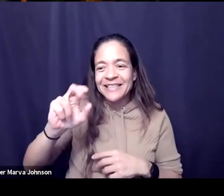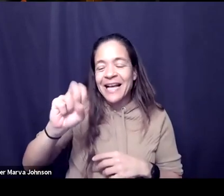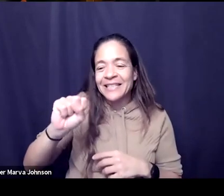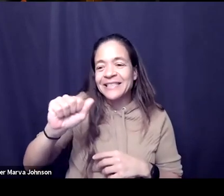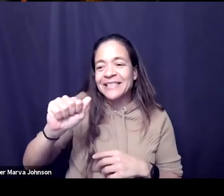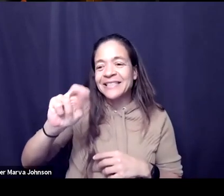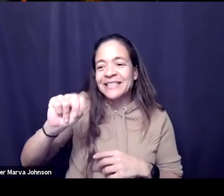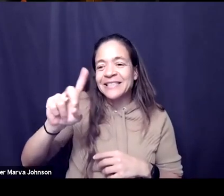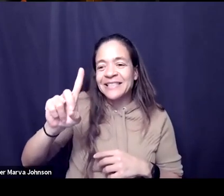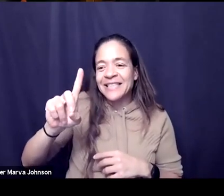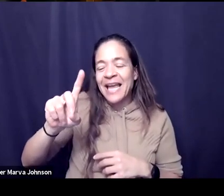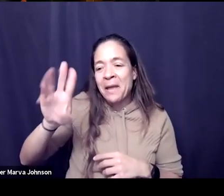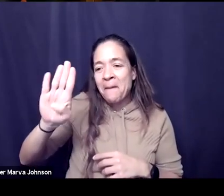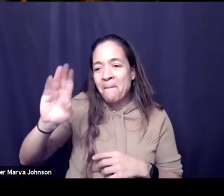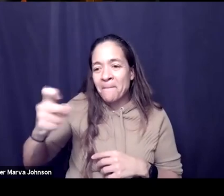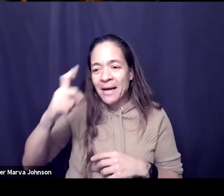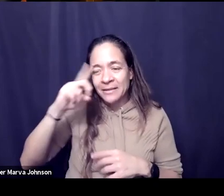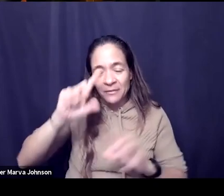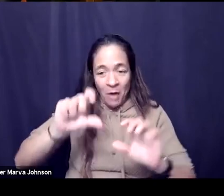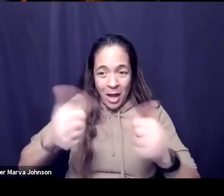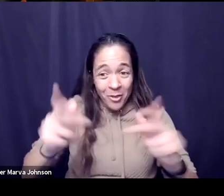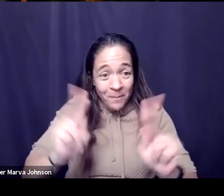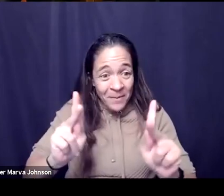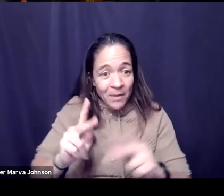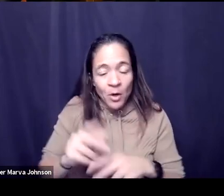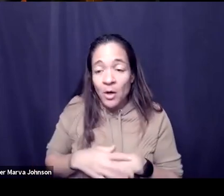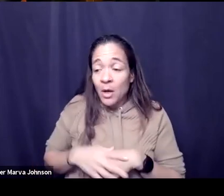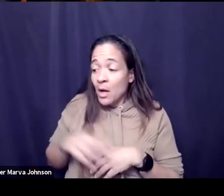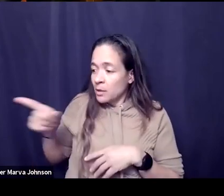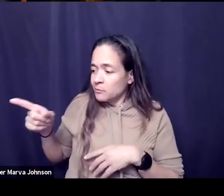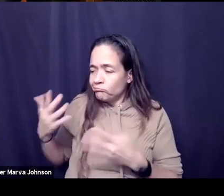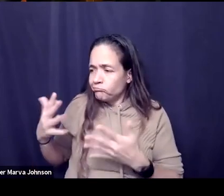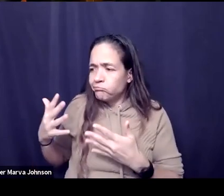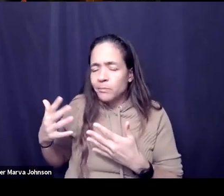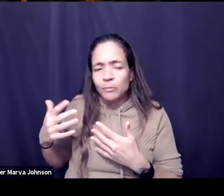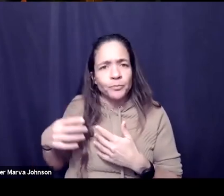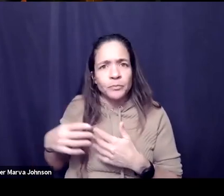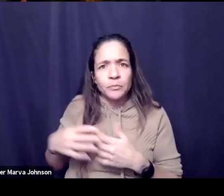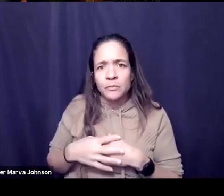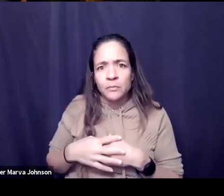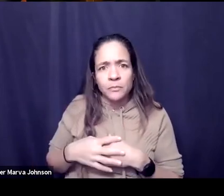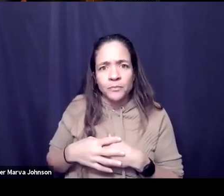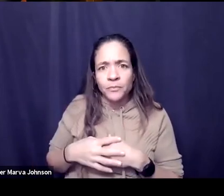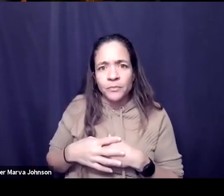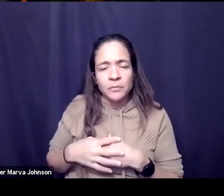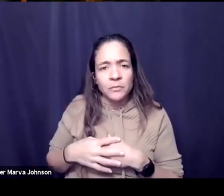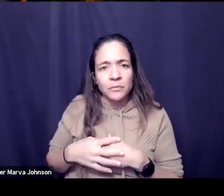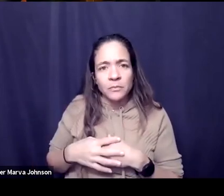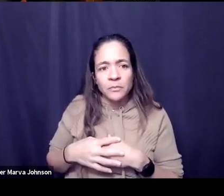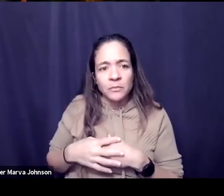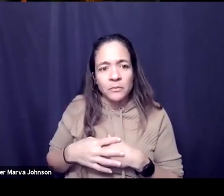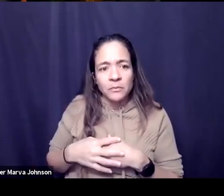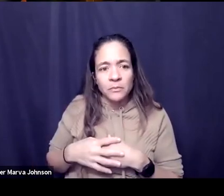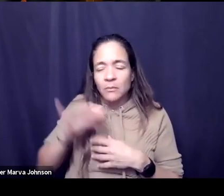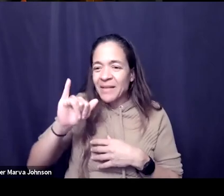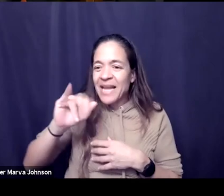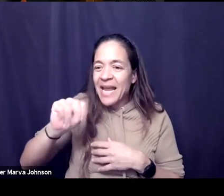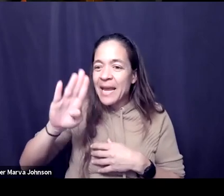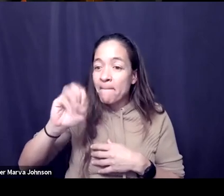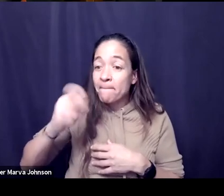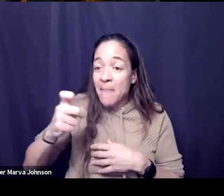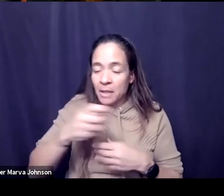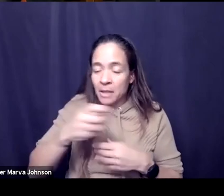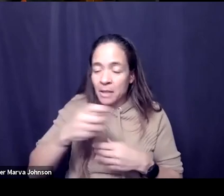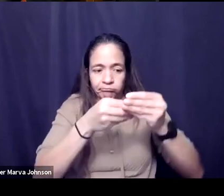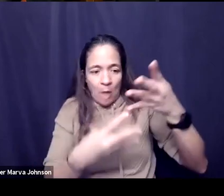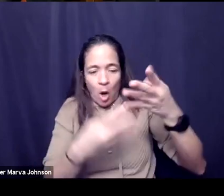uh uh inherit you know a a an inbox full of people saying hey can i bring creative mornings to my city